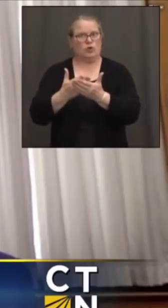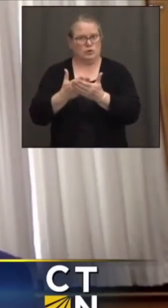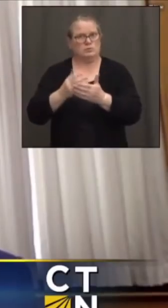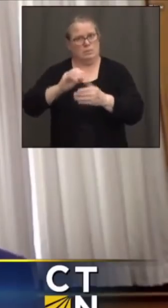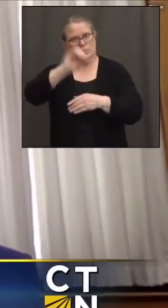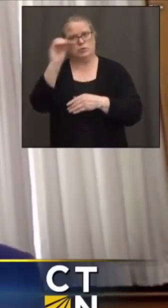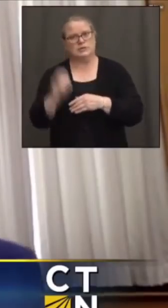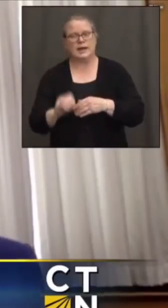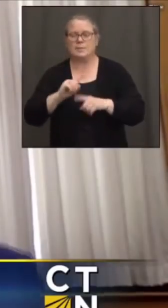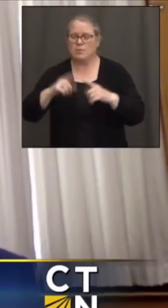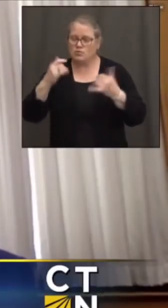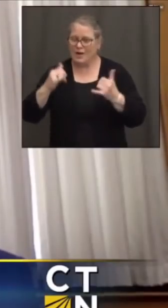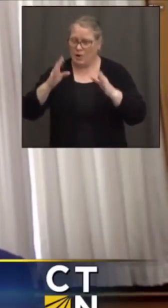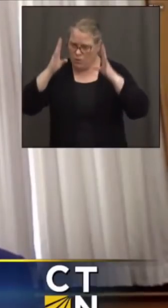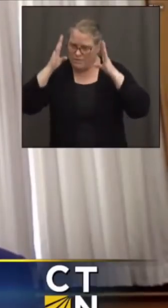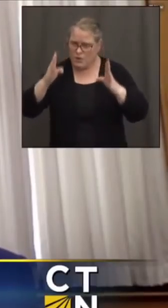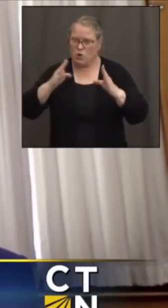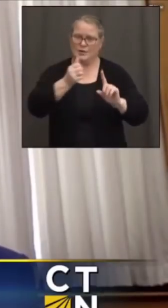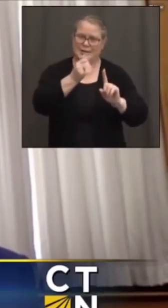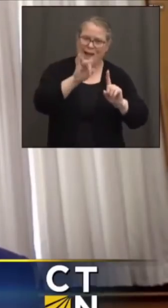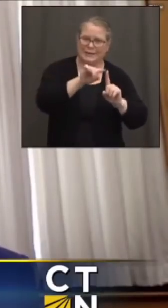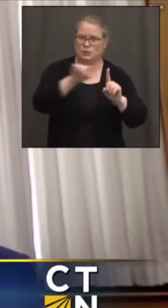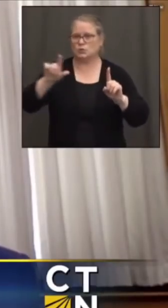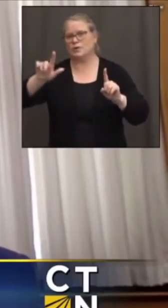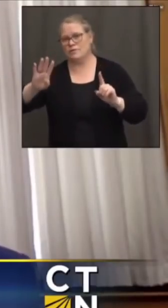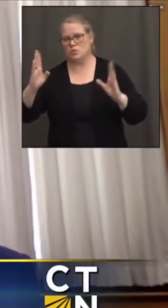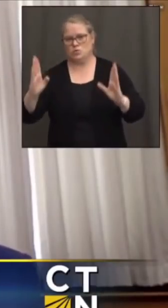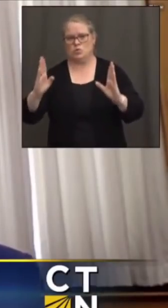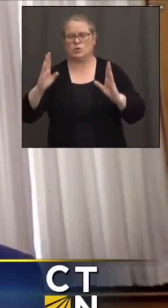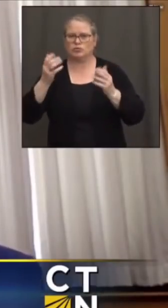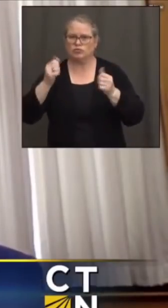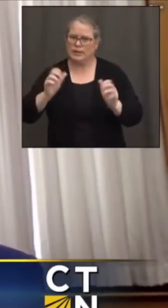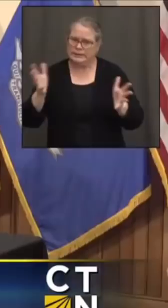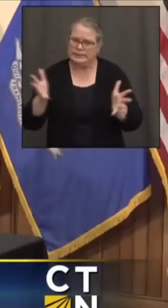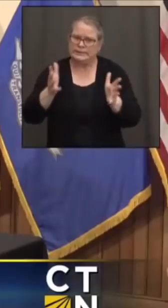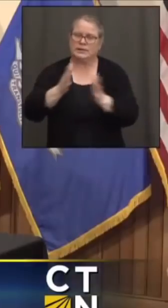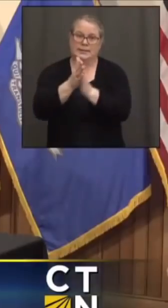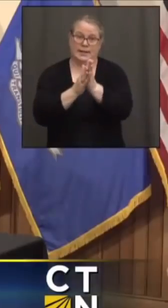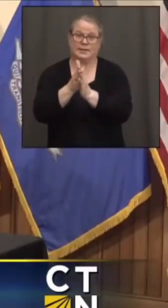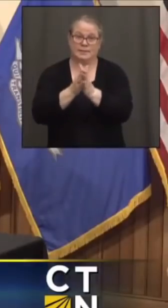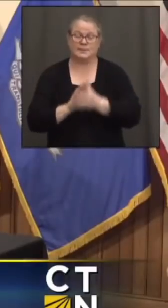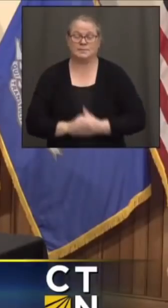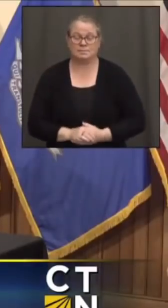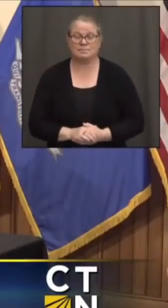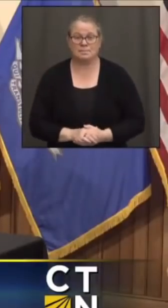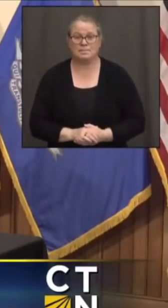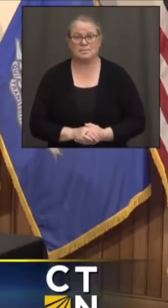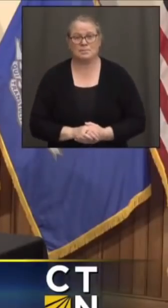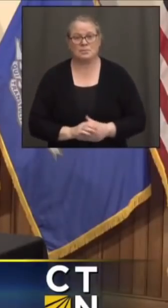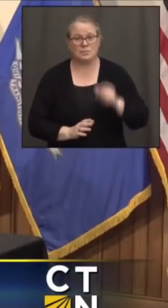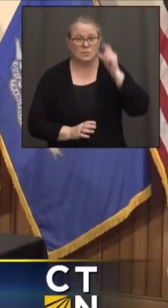area of focus right now in terms of incentives and a lot of the things that the governor's been talking about. Okay. Thanks, everybody.